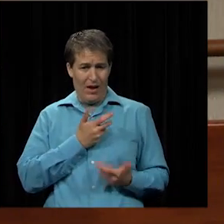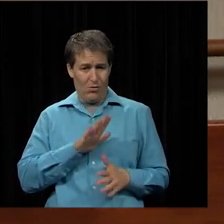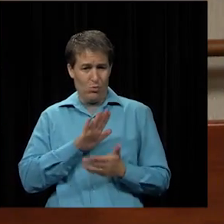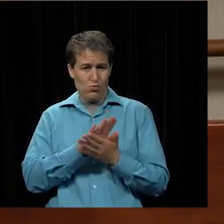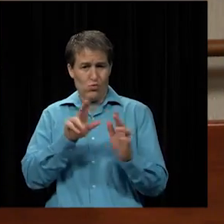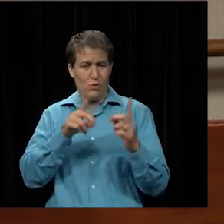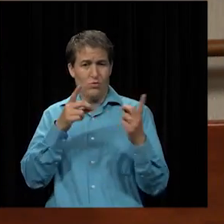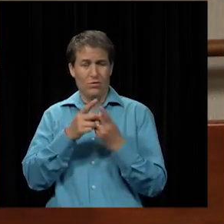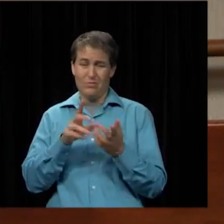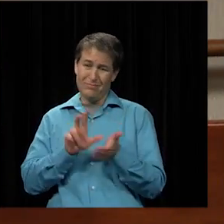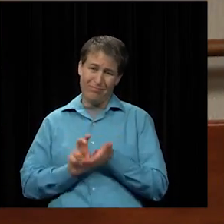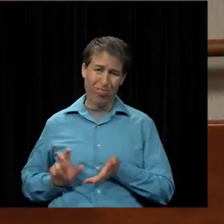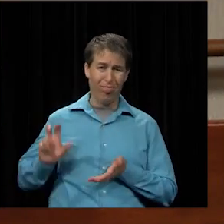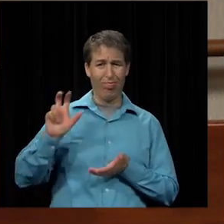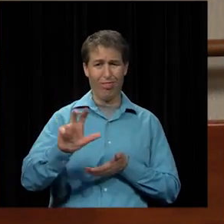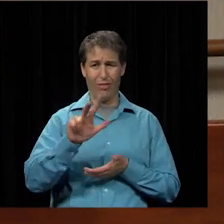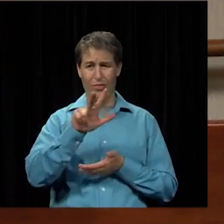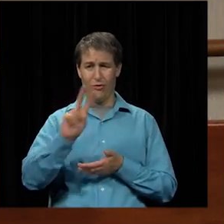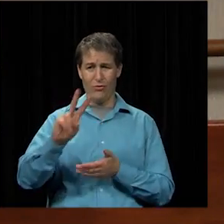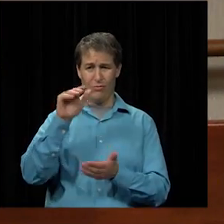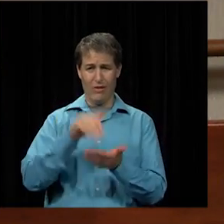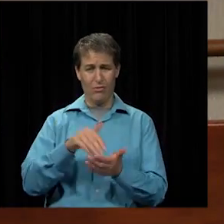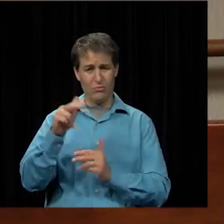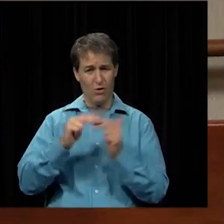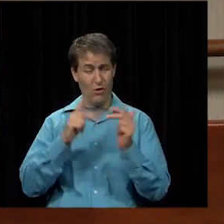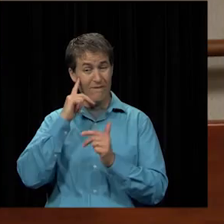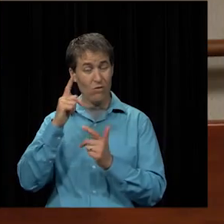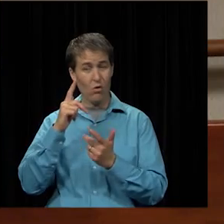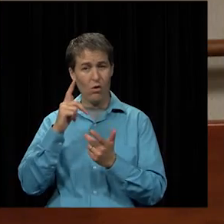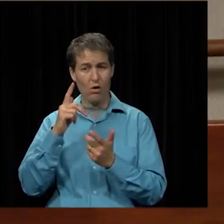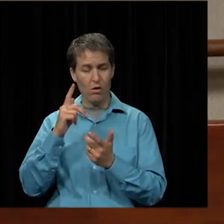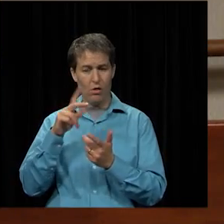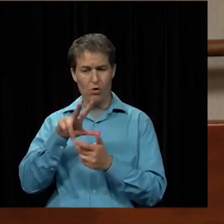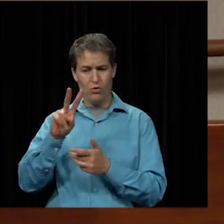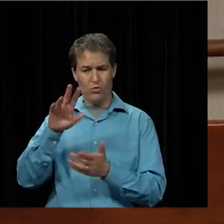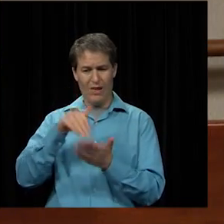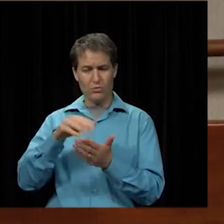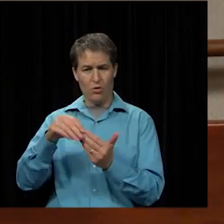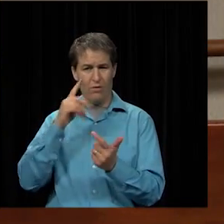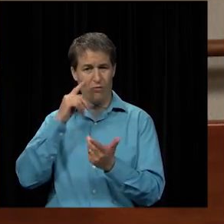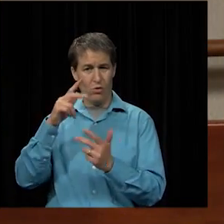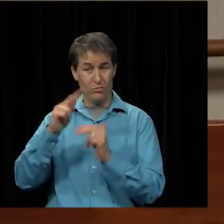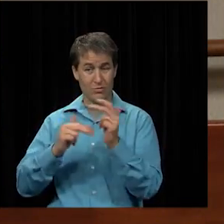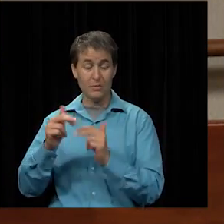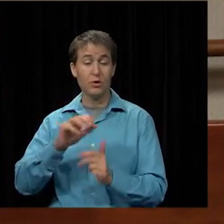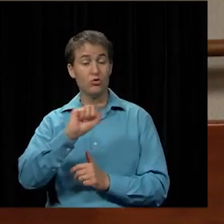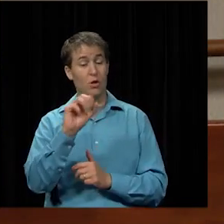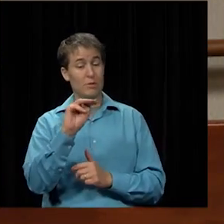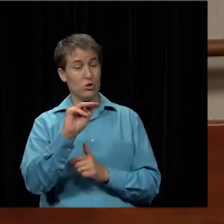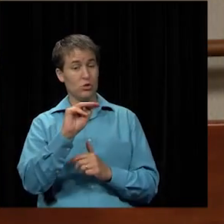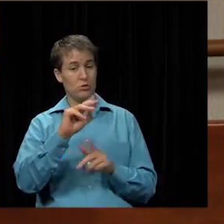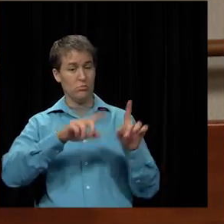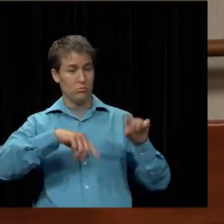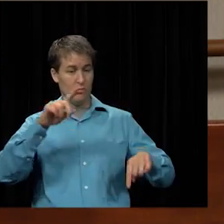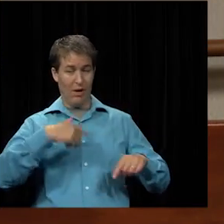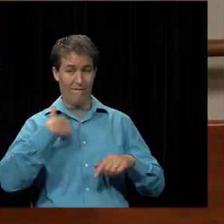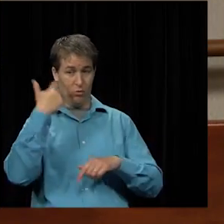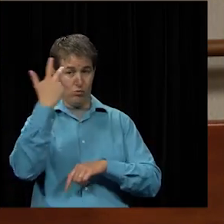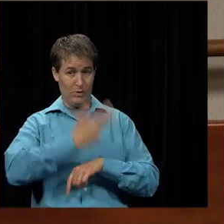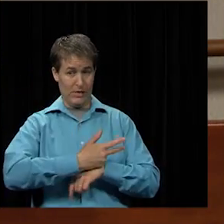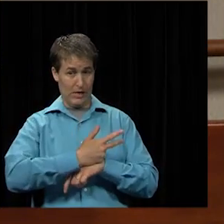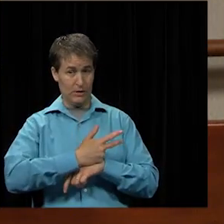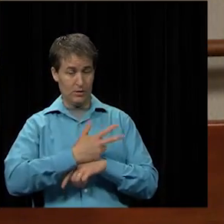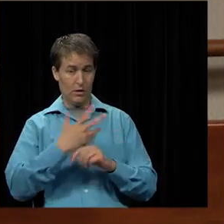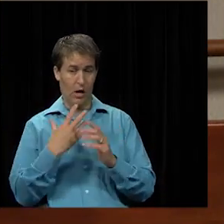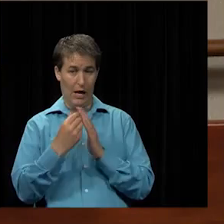district to spend $32,000 on a facility. Shawnee Mission School District had theirs staggered on three days at